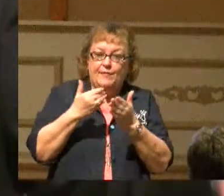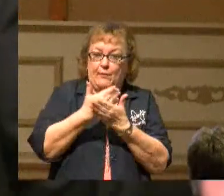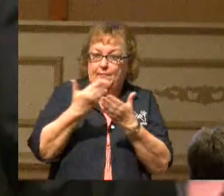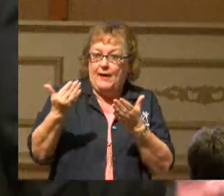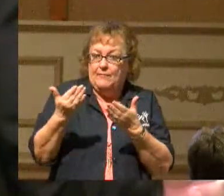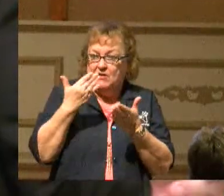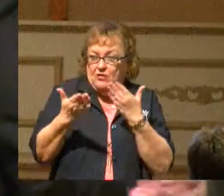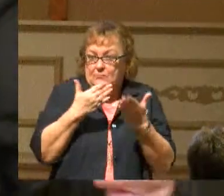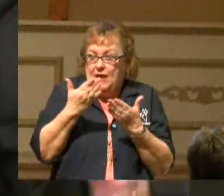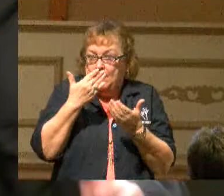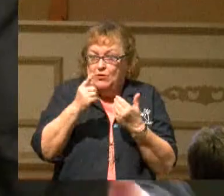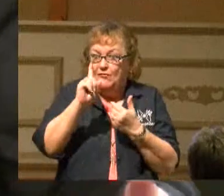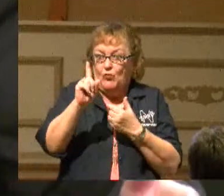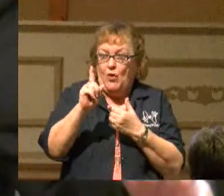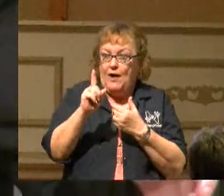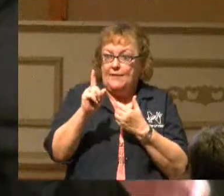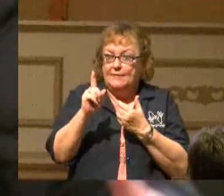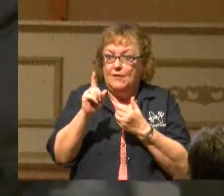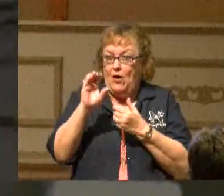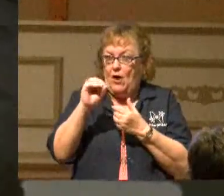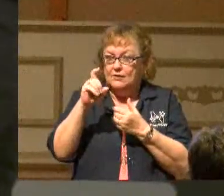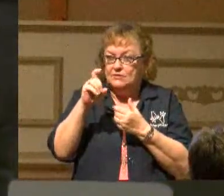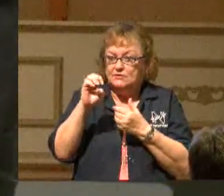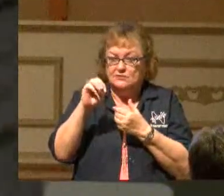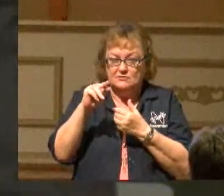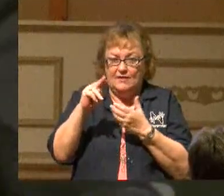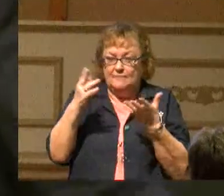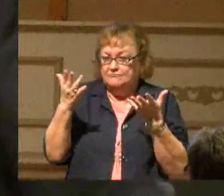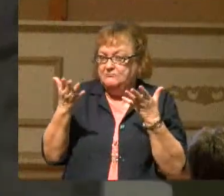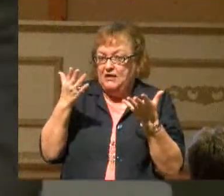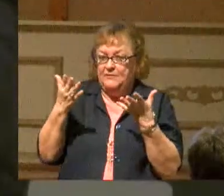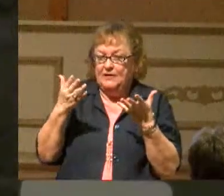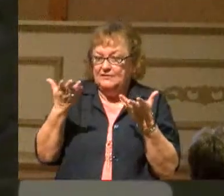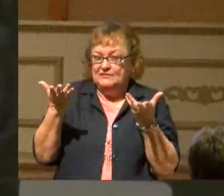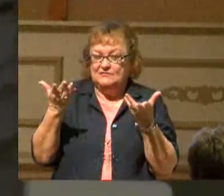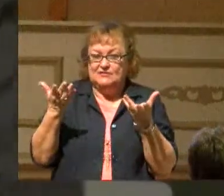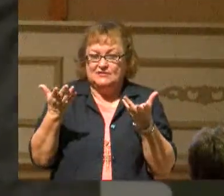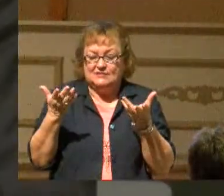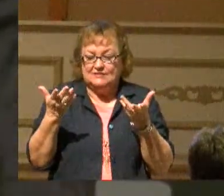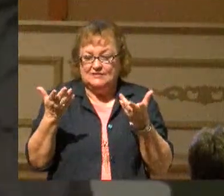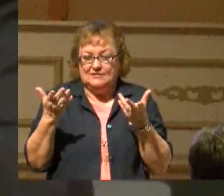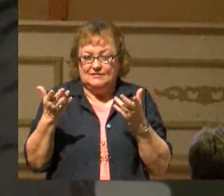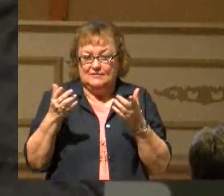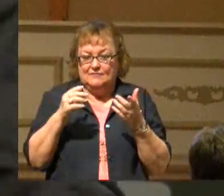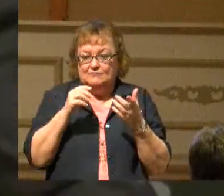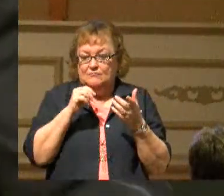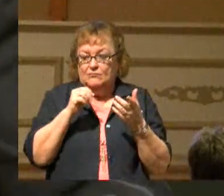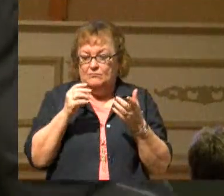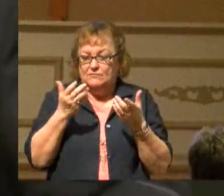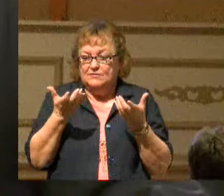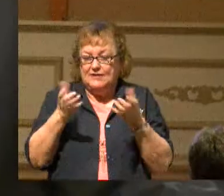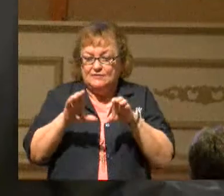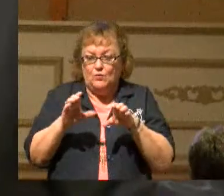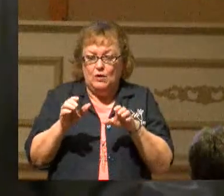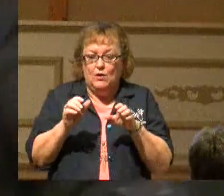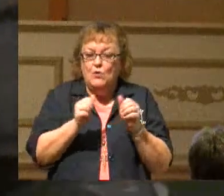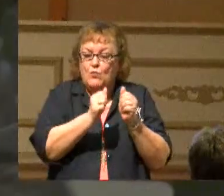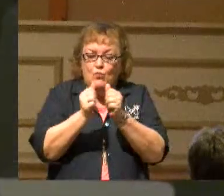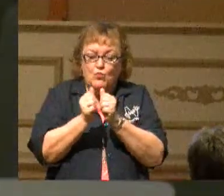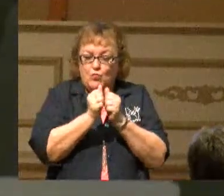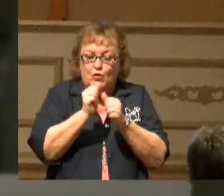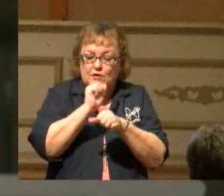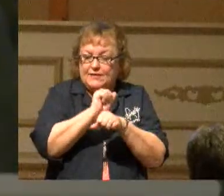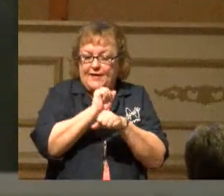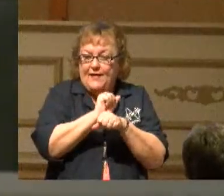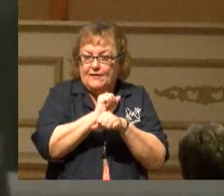might have one oxen that's just, you know, he's rogue. He just does his own thing and won't